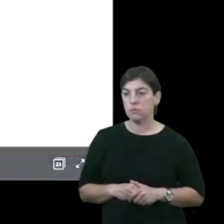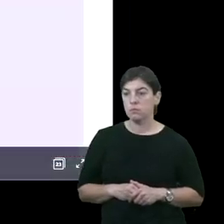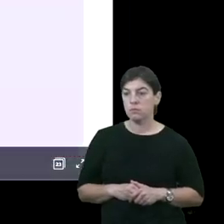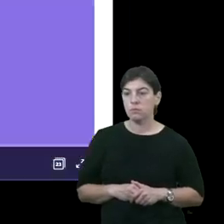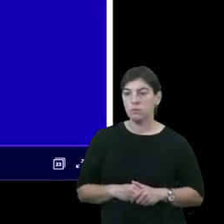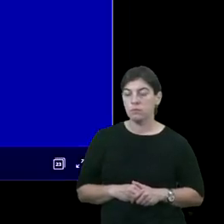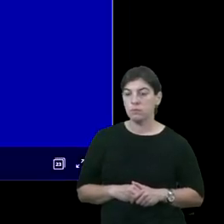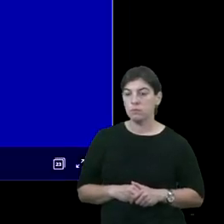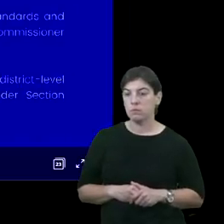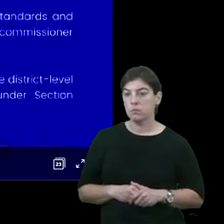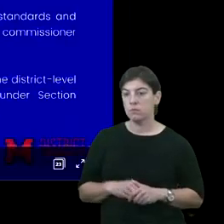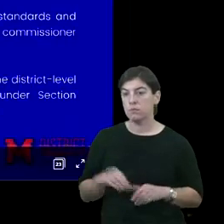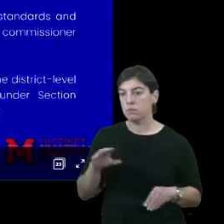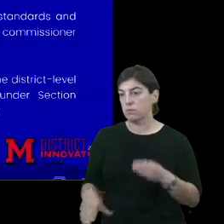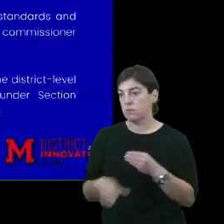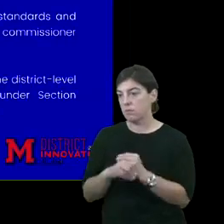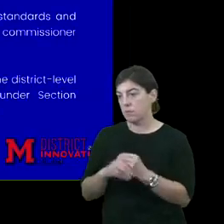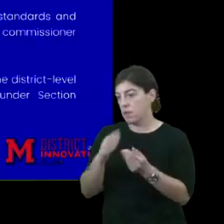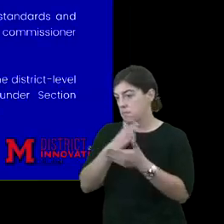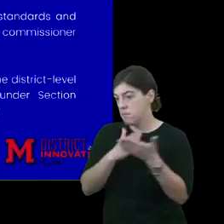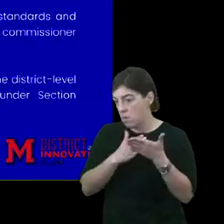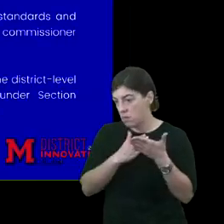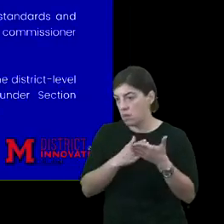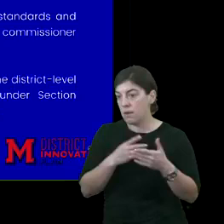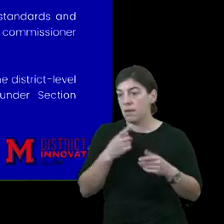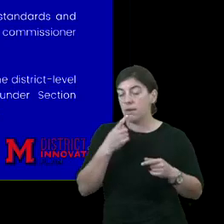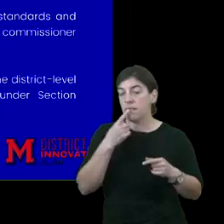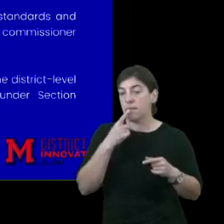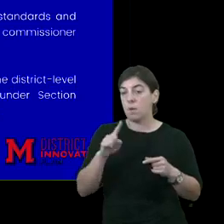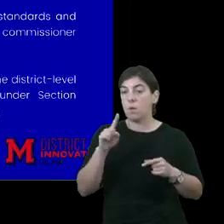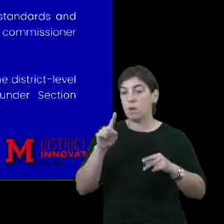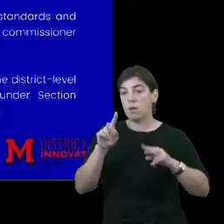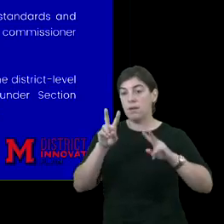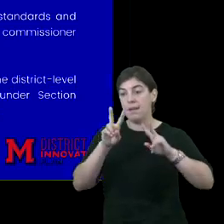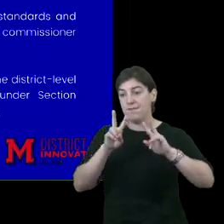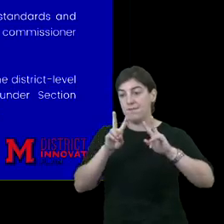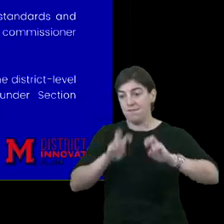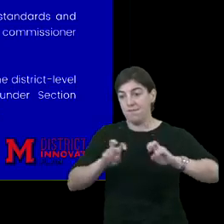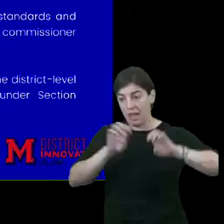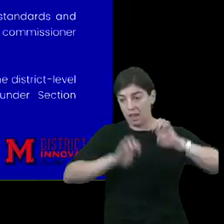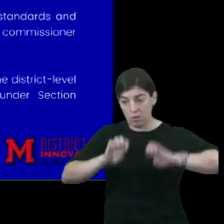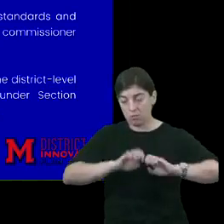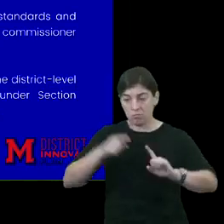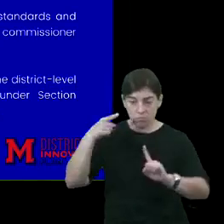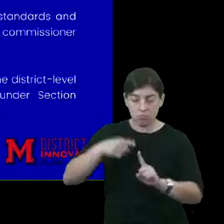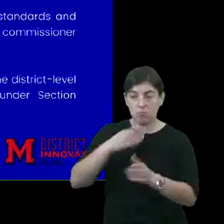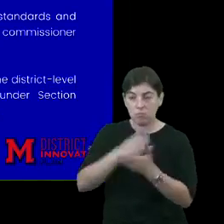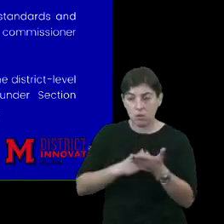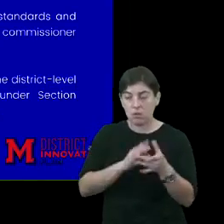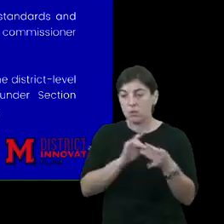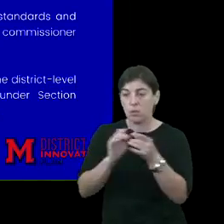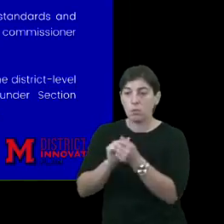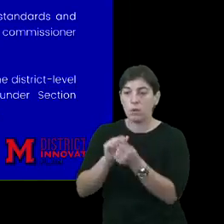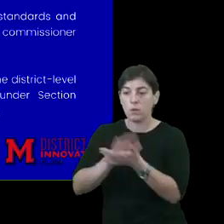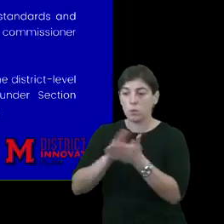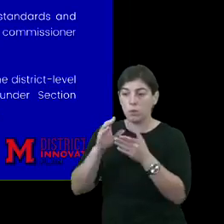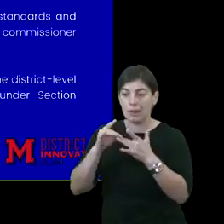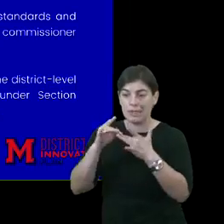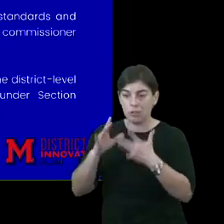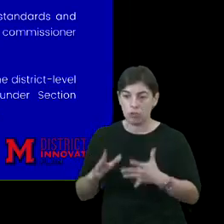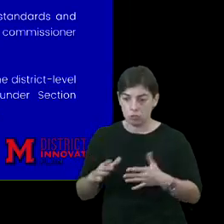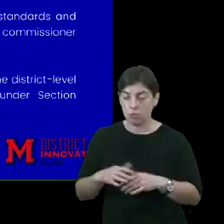As an additional component to evaluations, there is a particular component as it relates to school leaders.